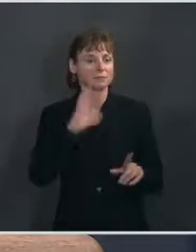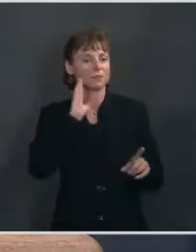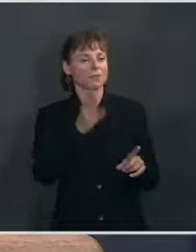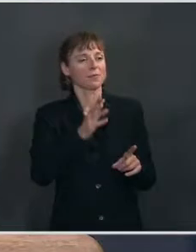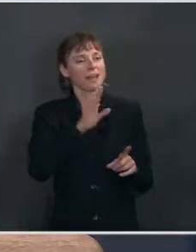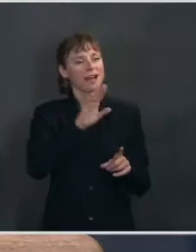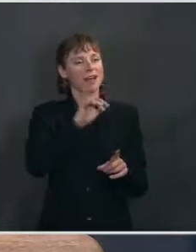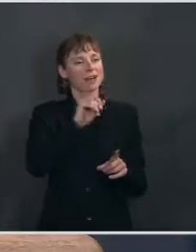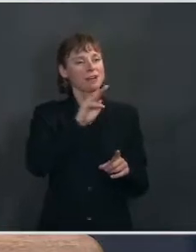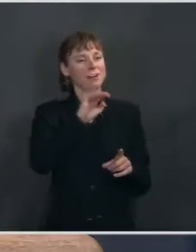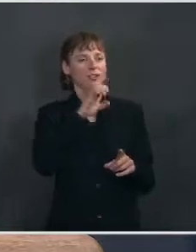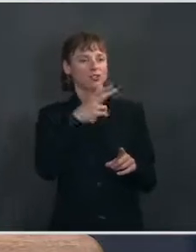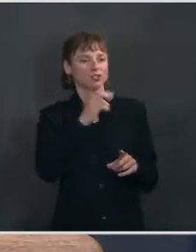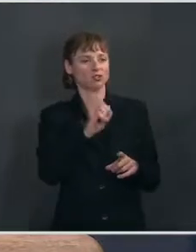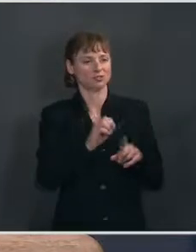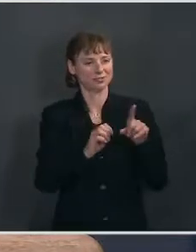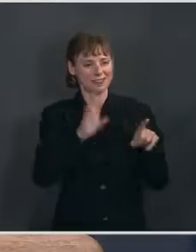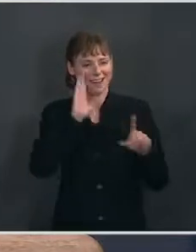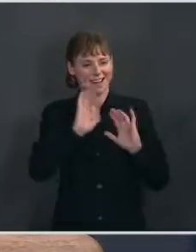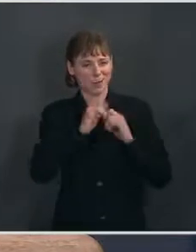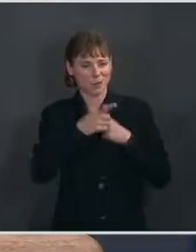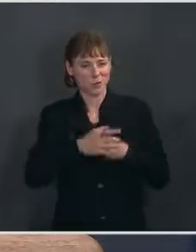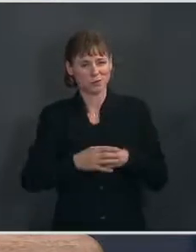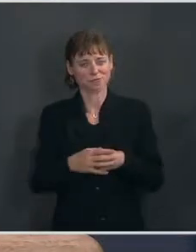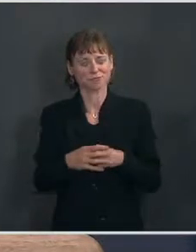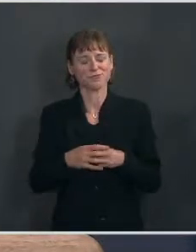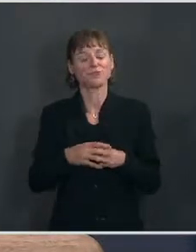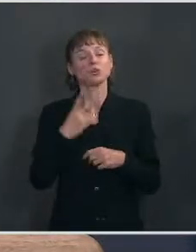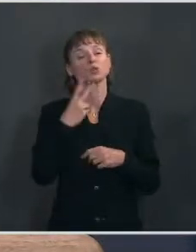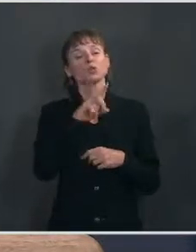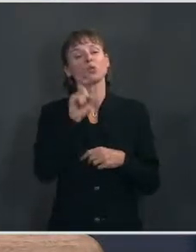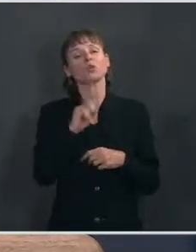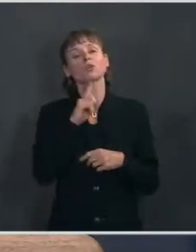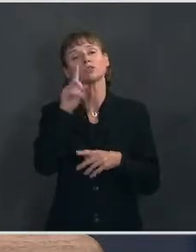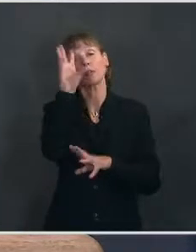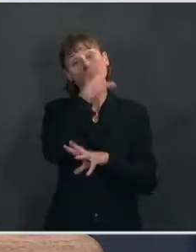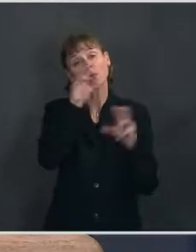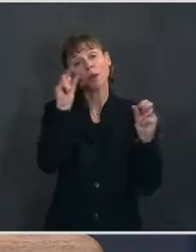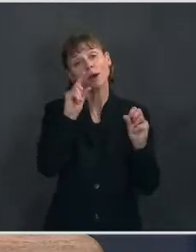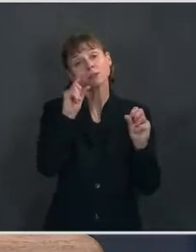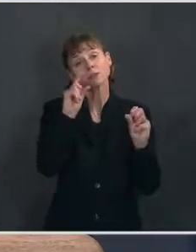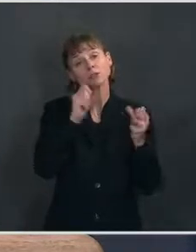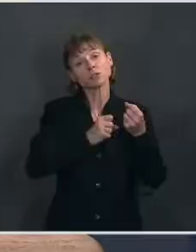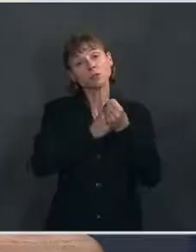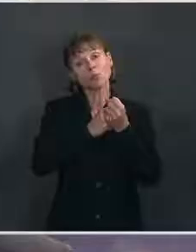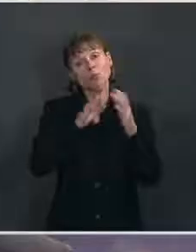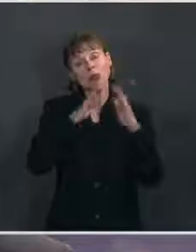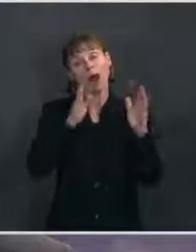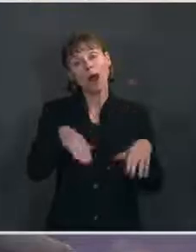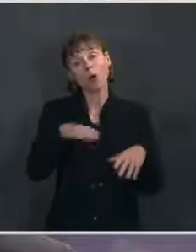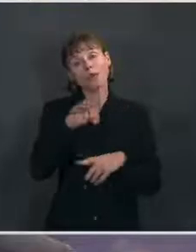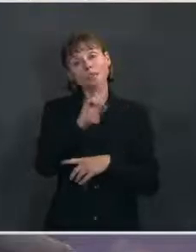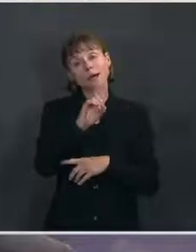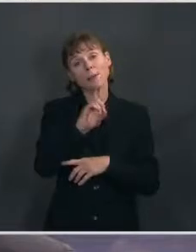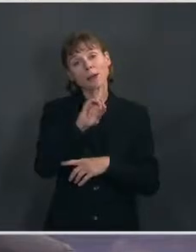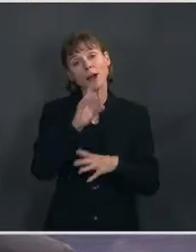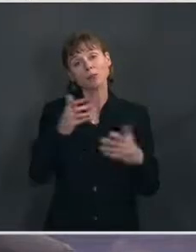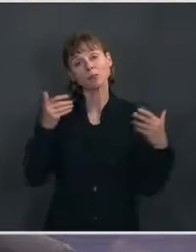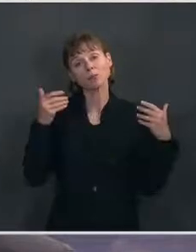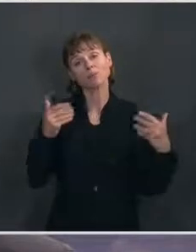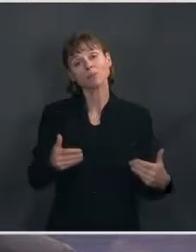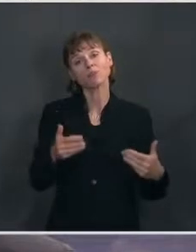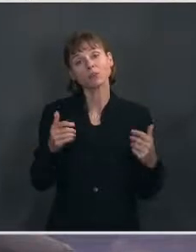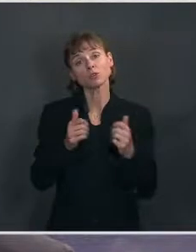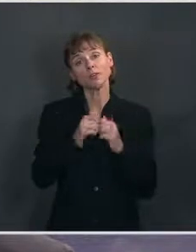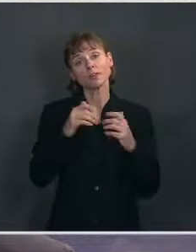The Hi, how are you? Two questions. The first is, does the President support House Democrats moving forward with the process of reconciliation